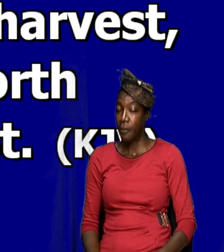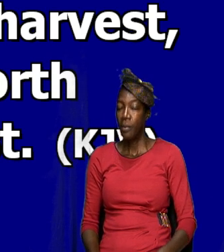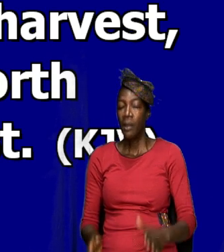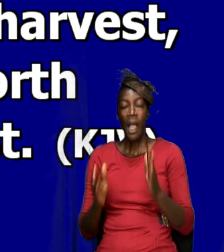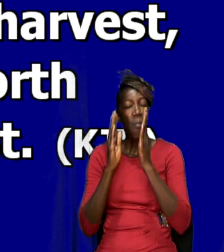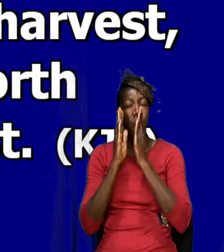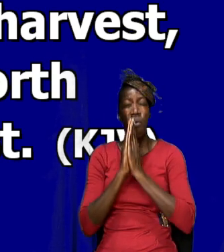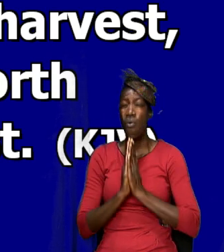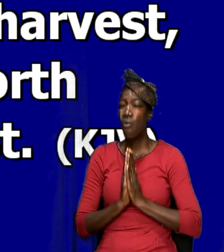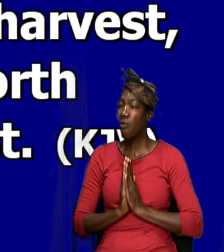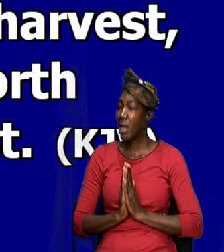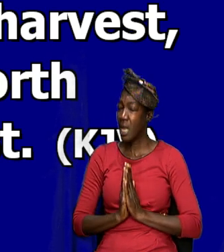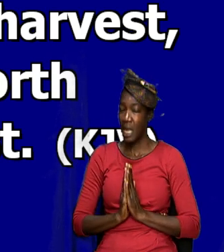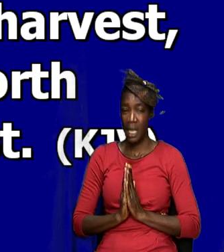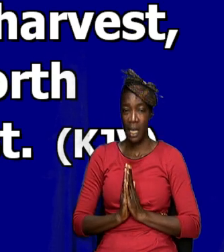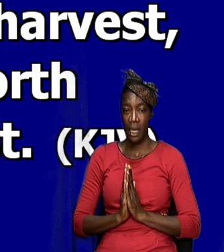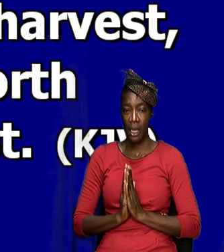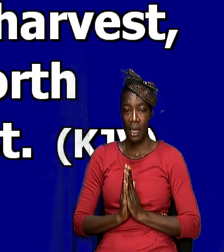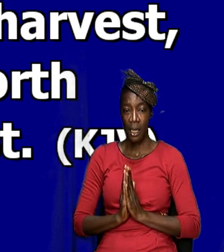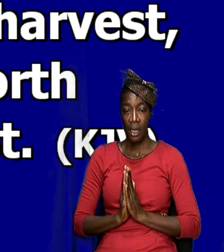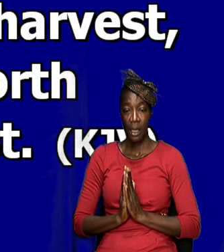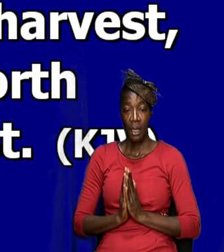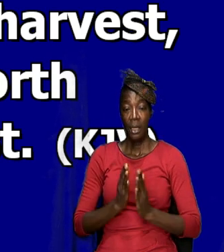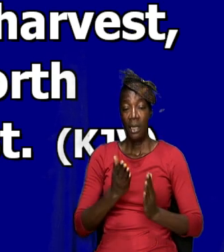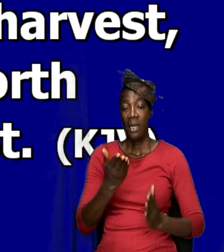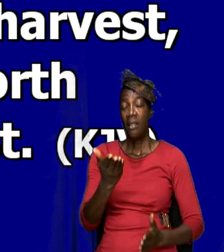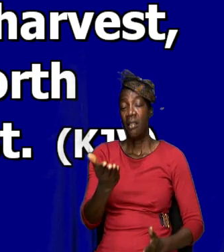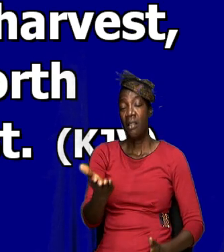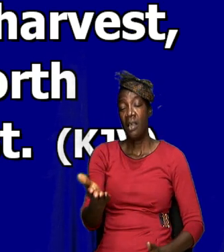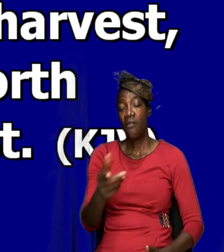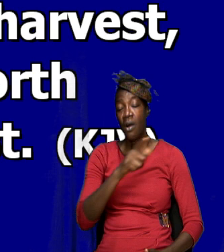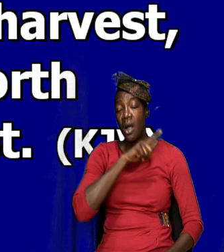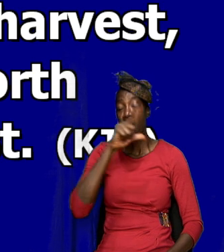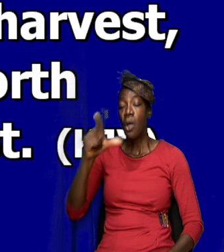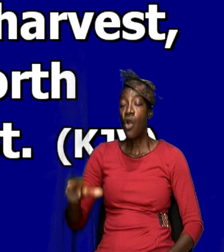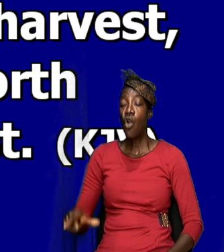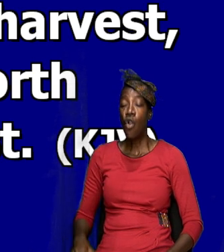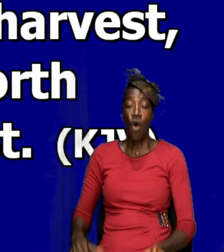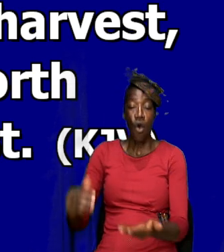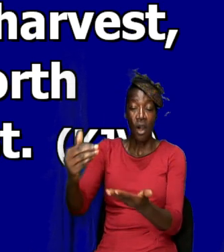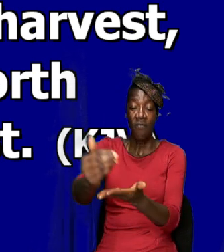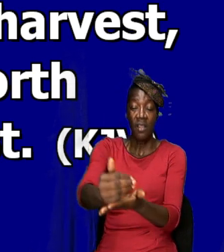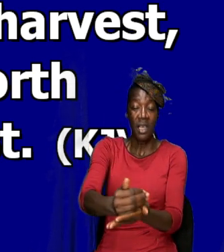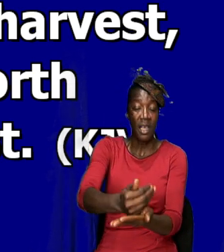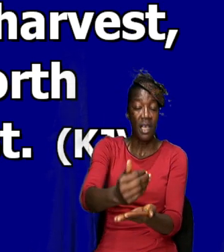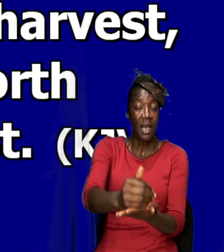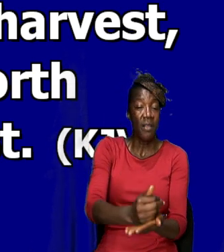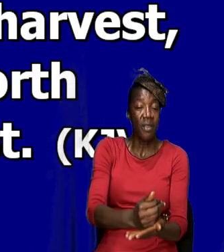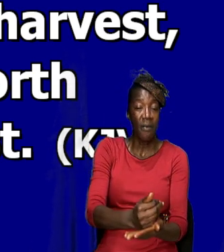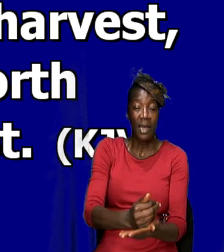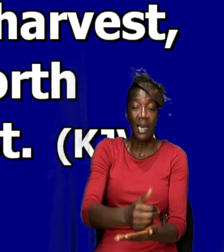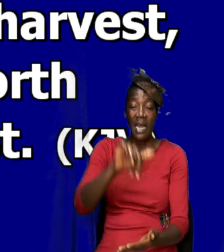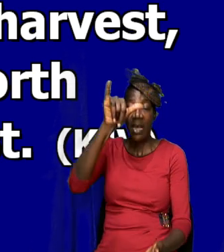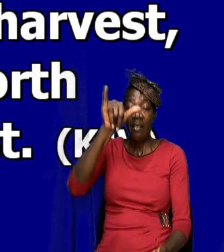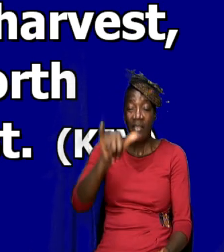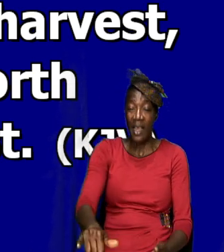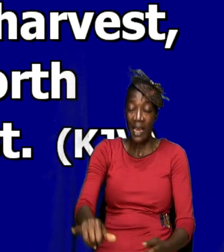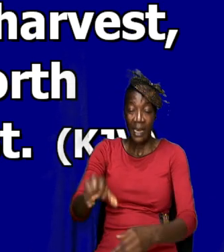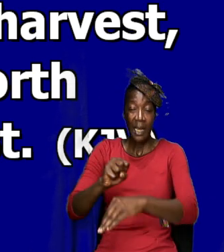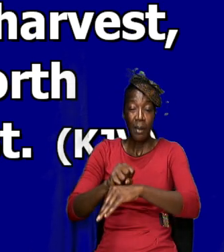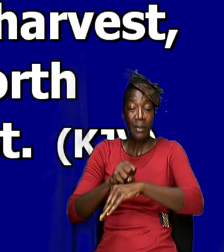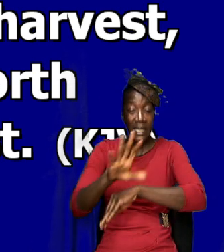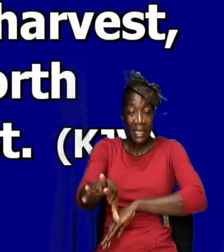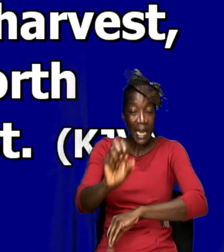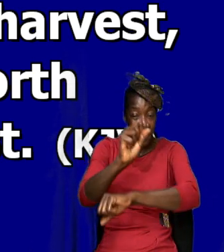pray he, therefore, the Lord of the harvest, that he would send forth